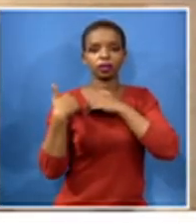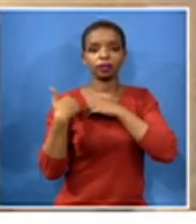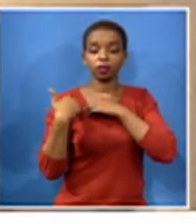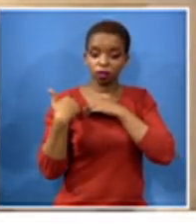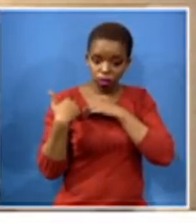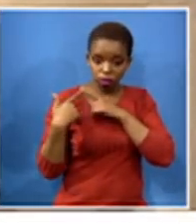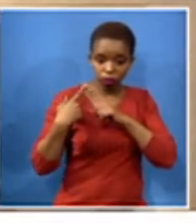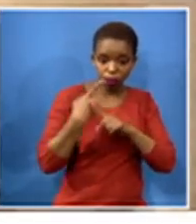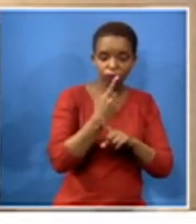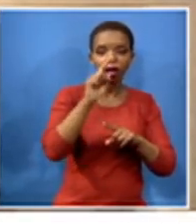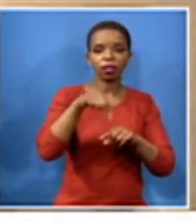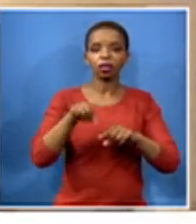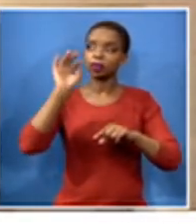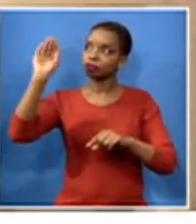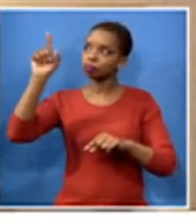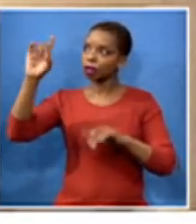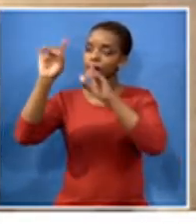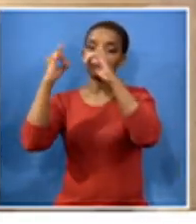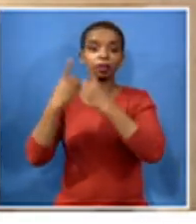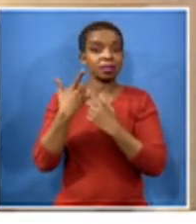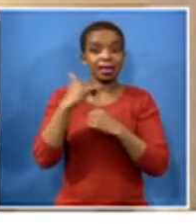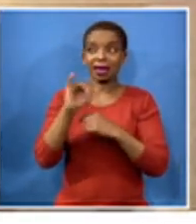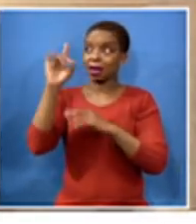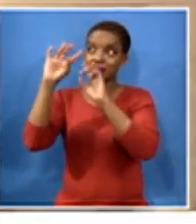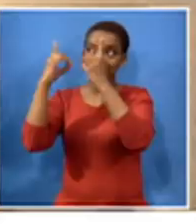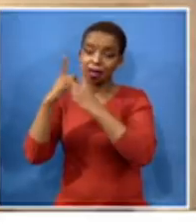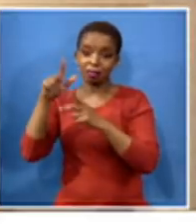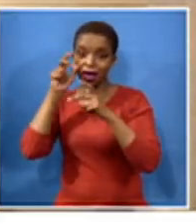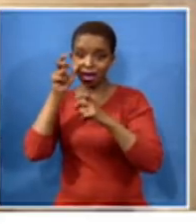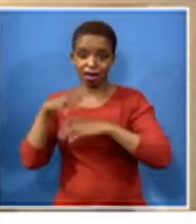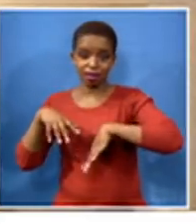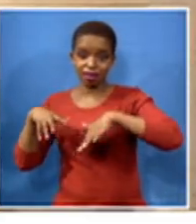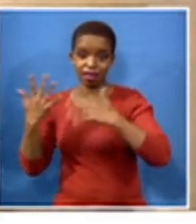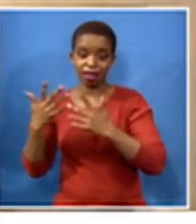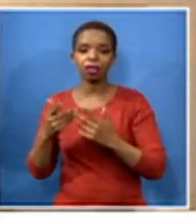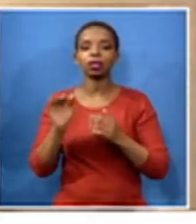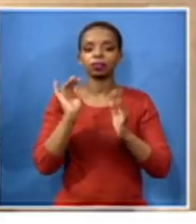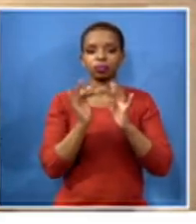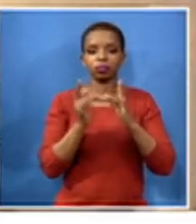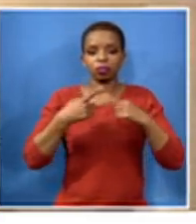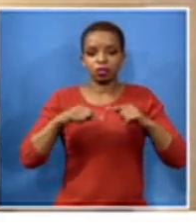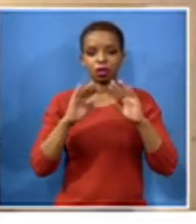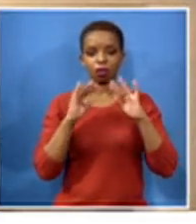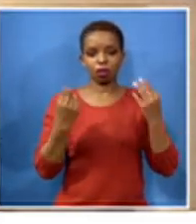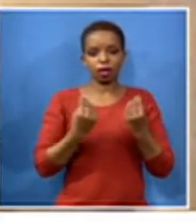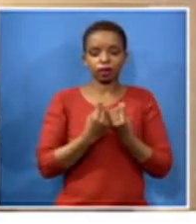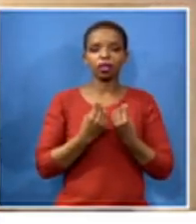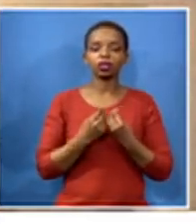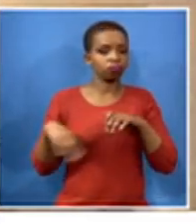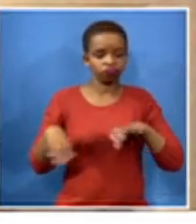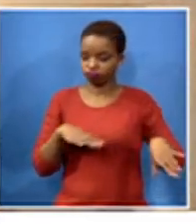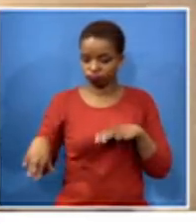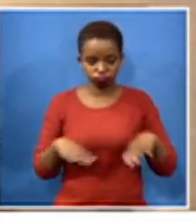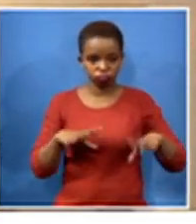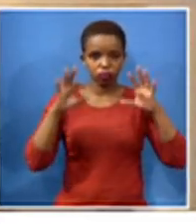if the department is not listening uh civil society organizations like ours have been very active throughout